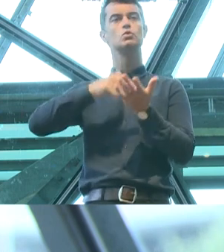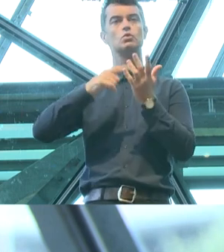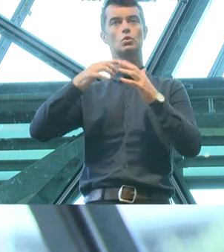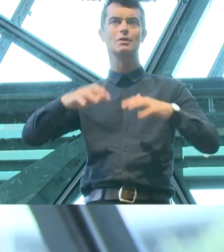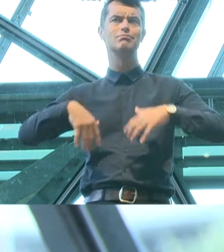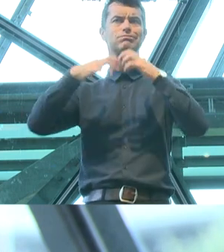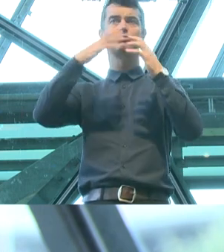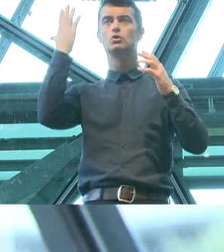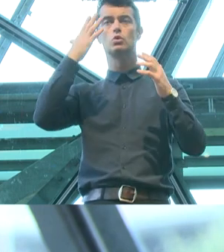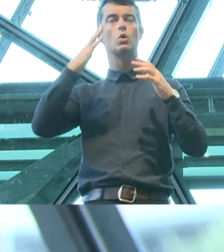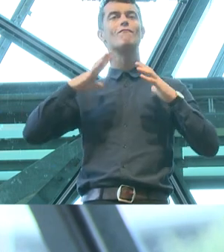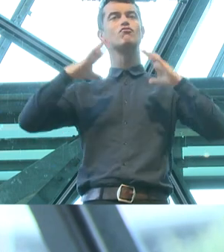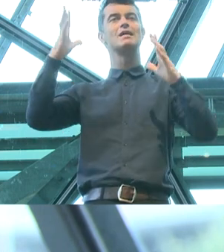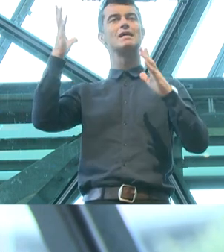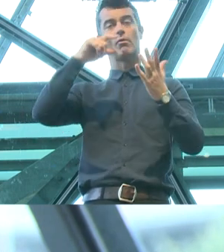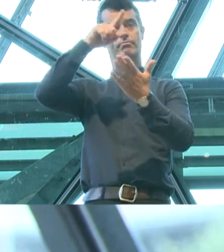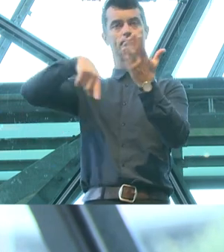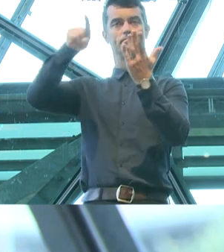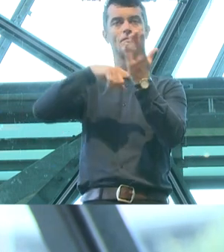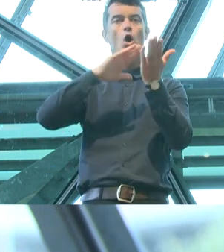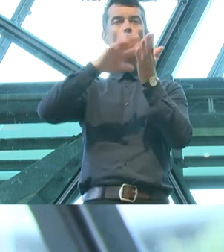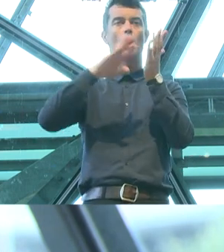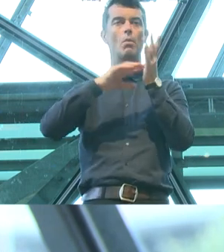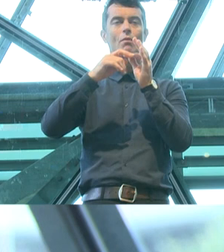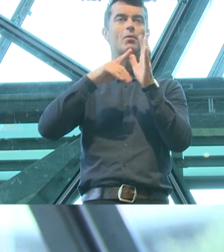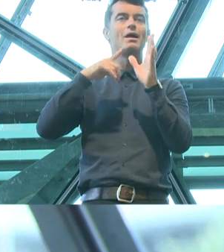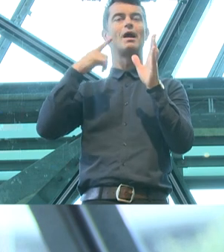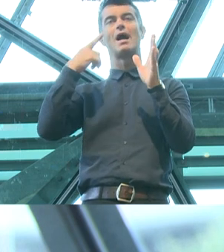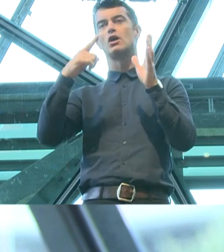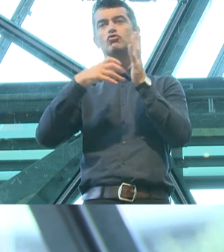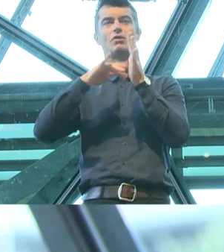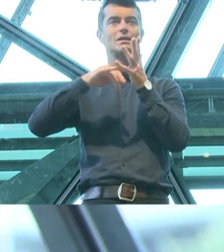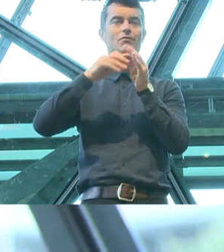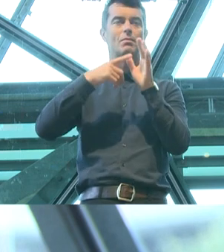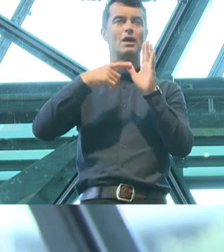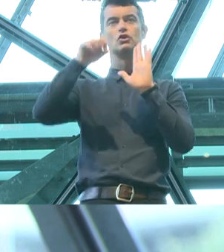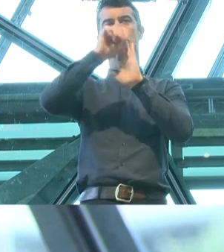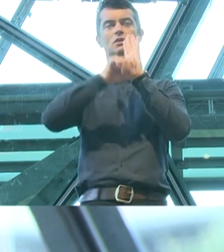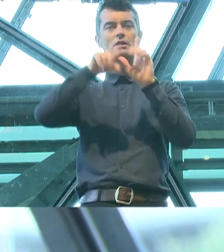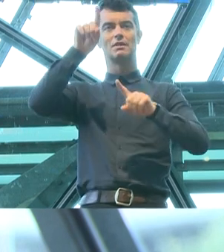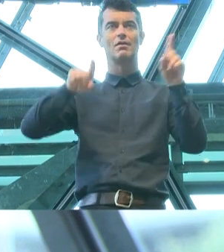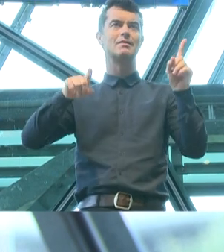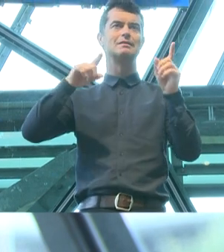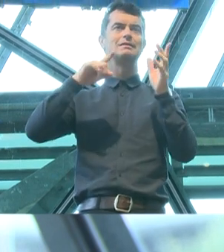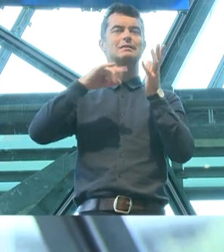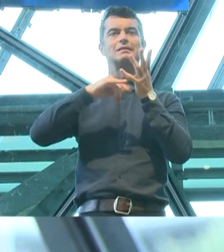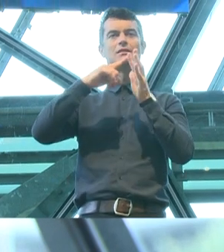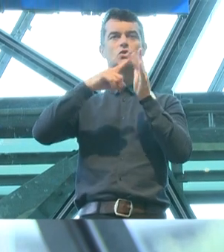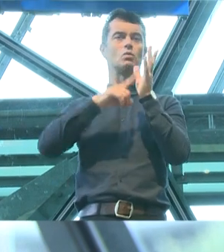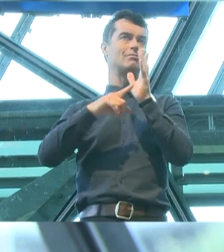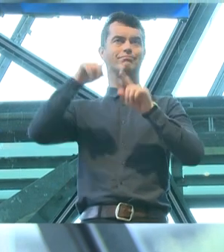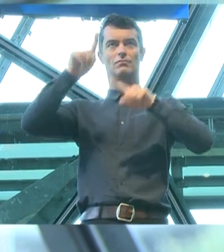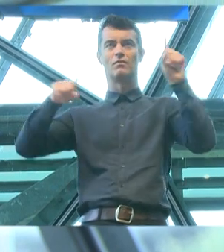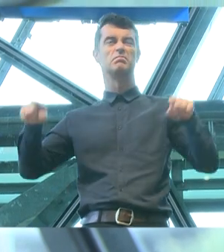free from homophobia and transphobia and to support gender diversity into sex and sexual diversity. Member schools are not even